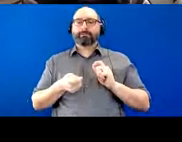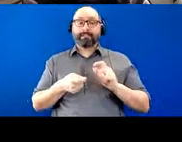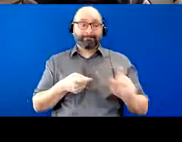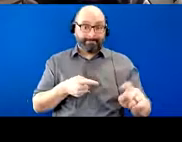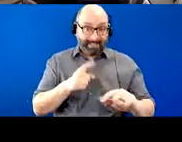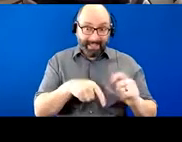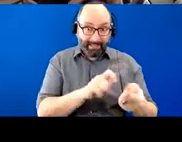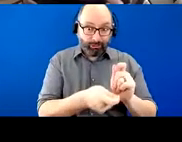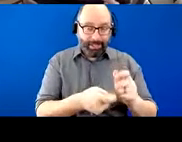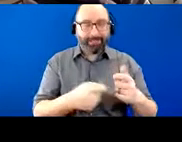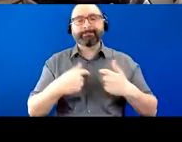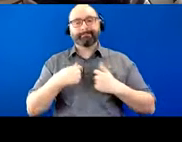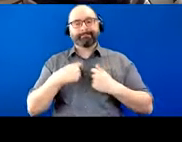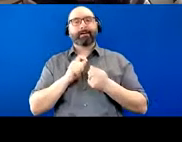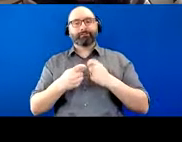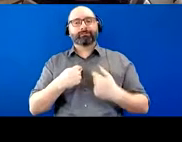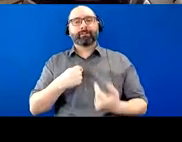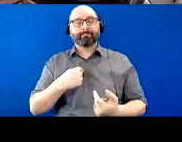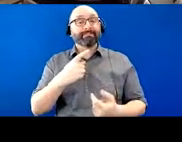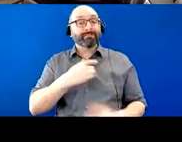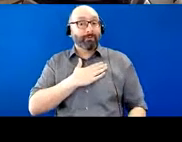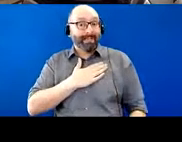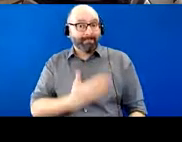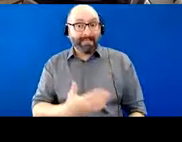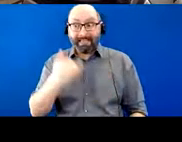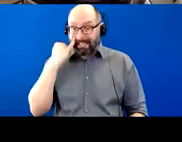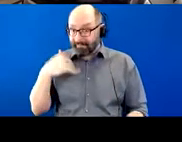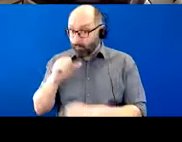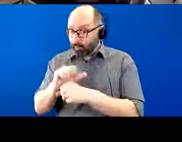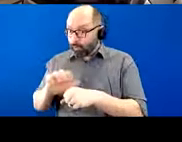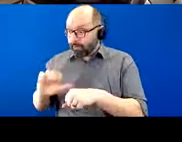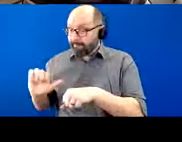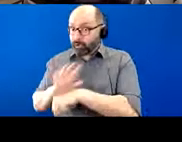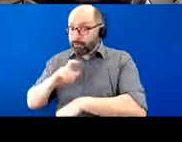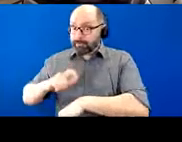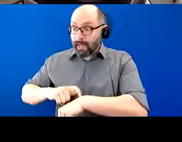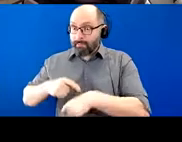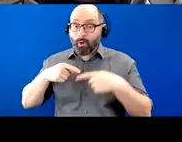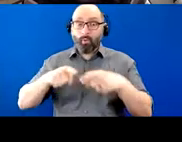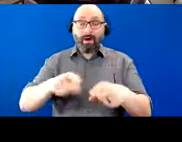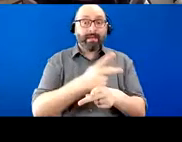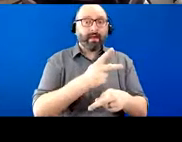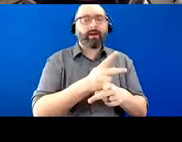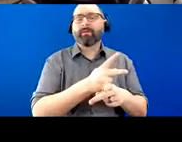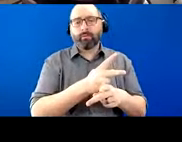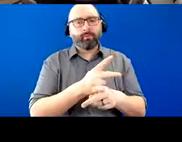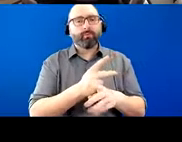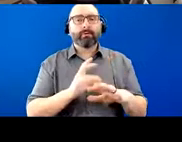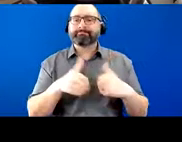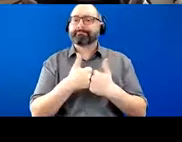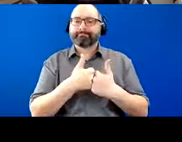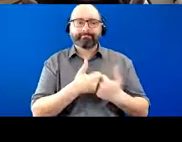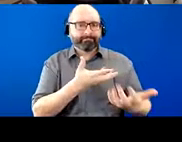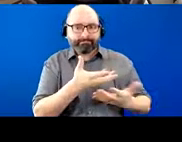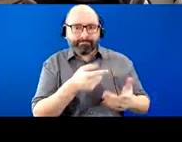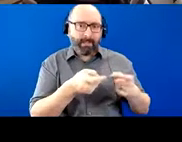And she, she admitted that if she was working full-time while caregiving, she would have had a harder time managing his behaviors and really